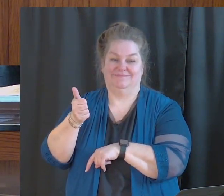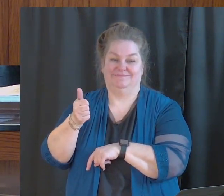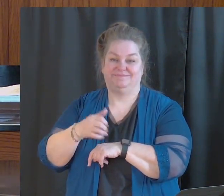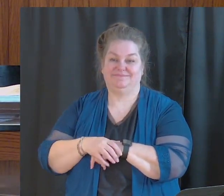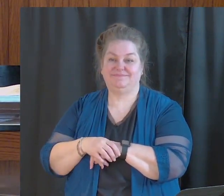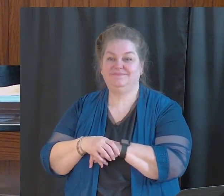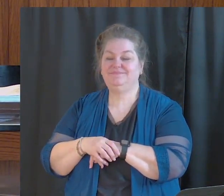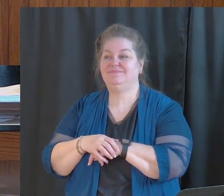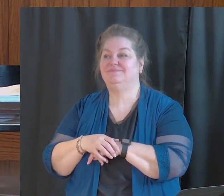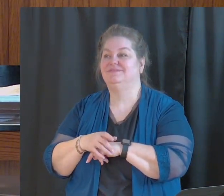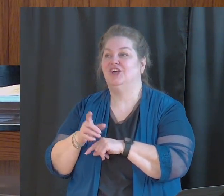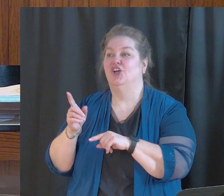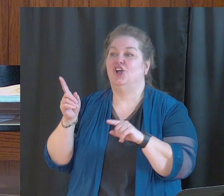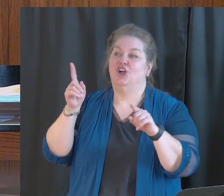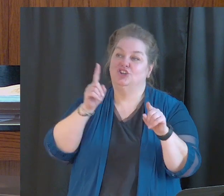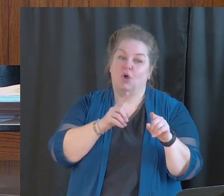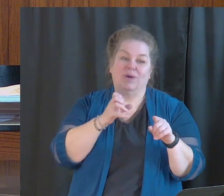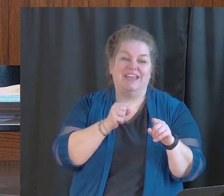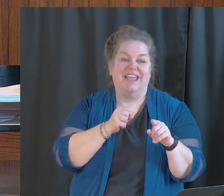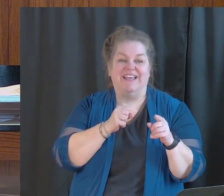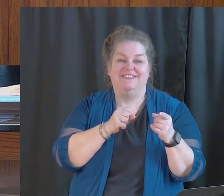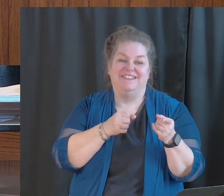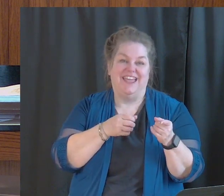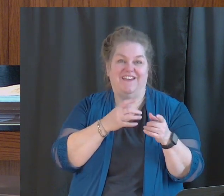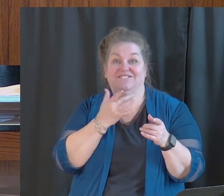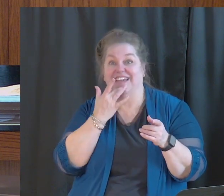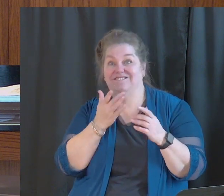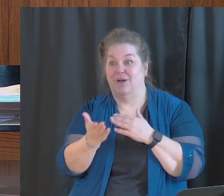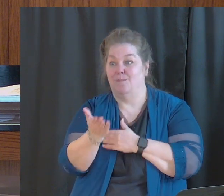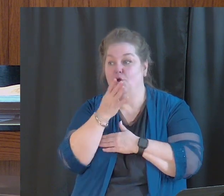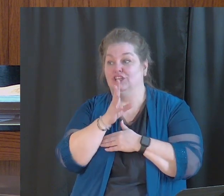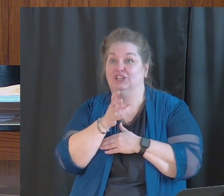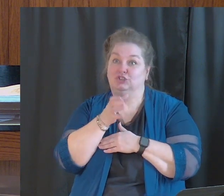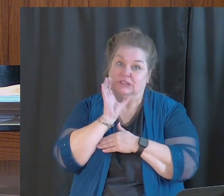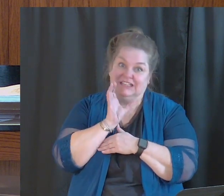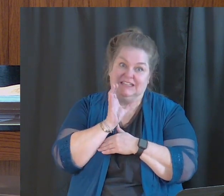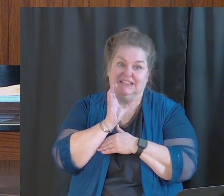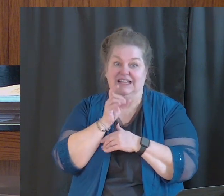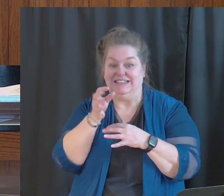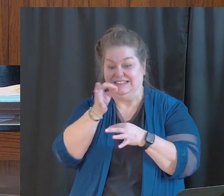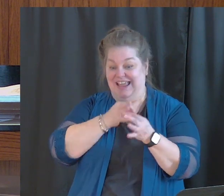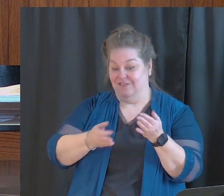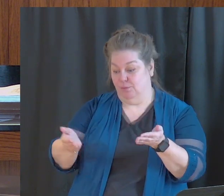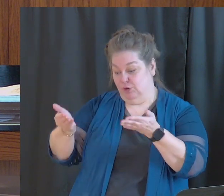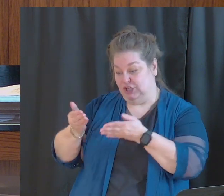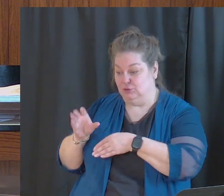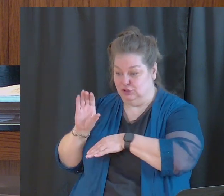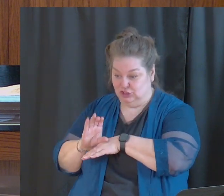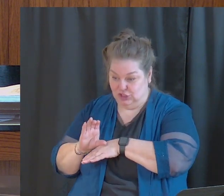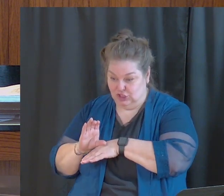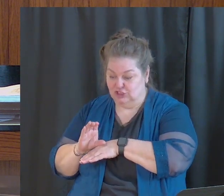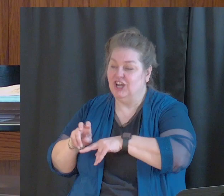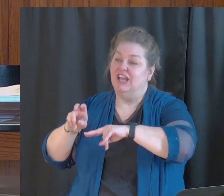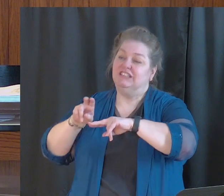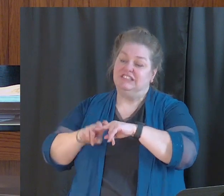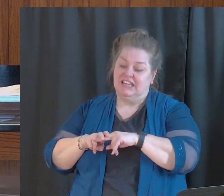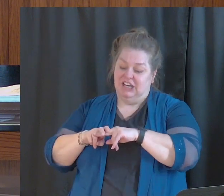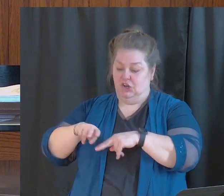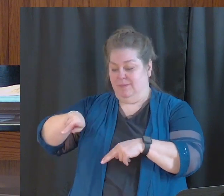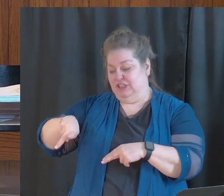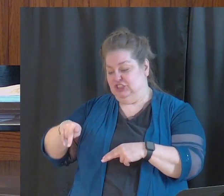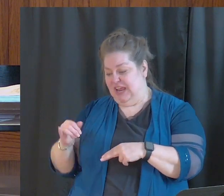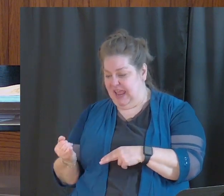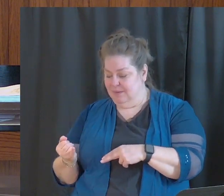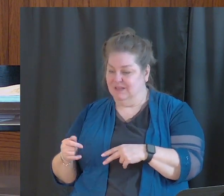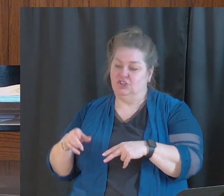go get their favorite morning orange juice or whatever they have to drink in the morning, sit in their pajamas and sit in their lazy chair